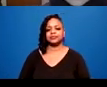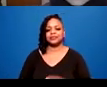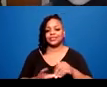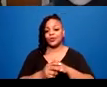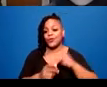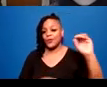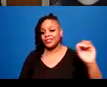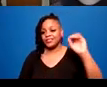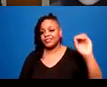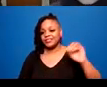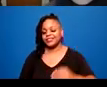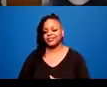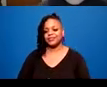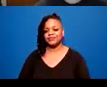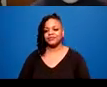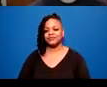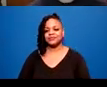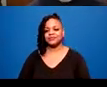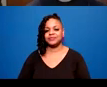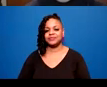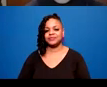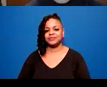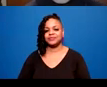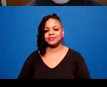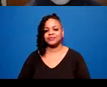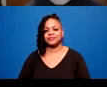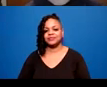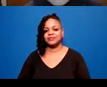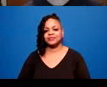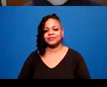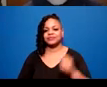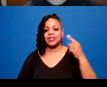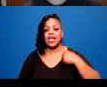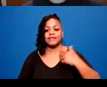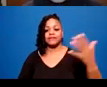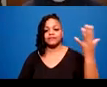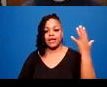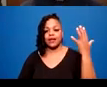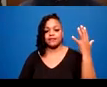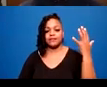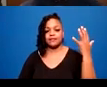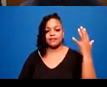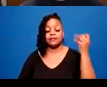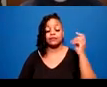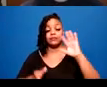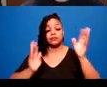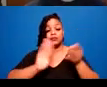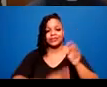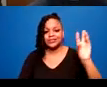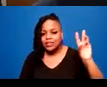These are five out of six principles of Trauma-Informed Care. I will read the text going down the columns.